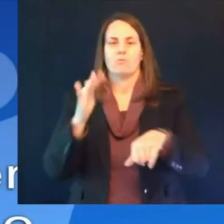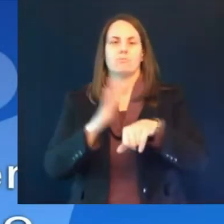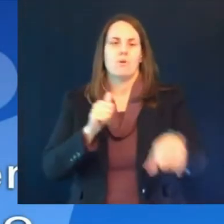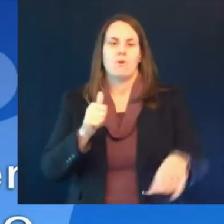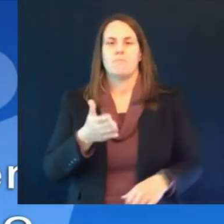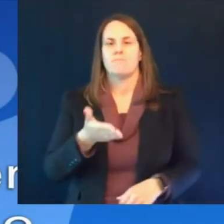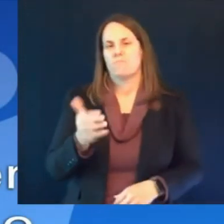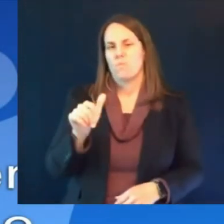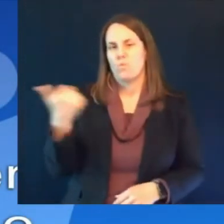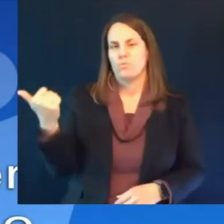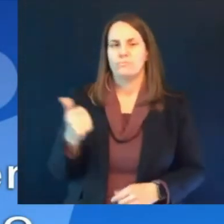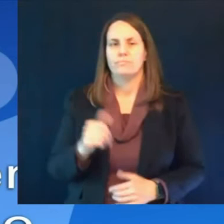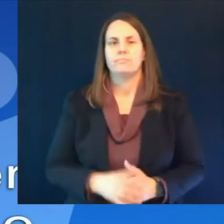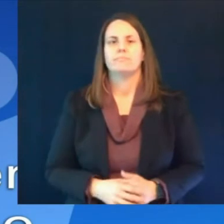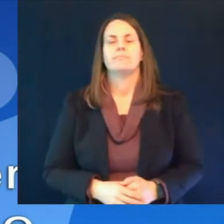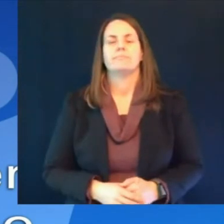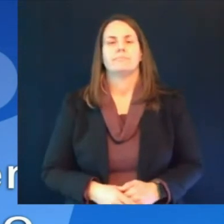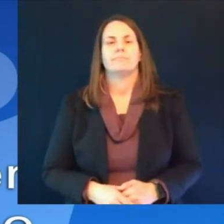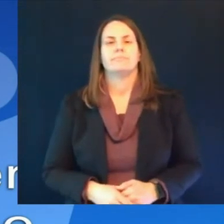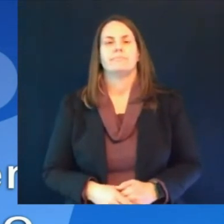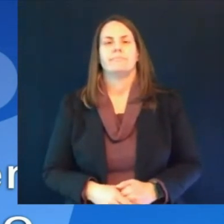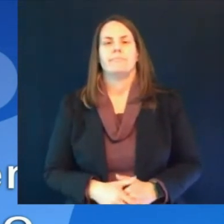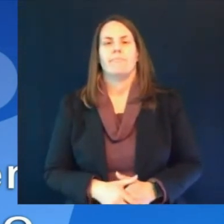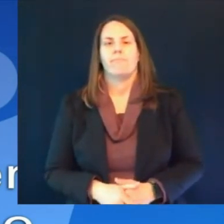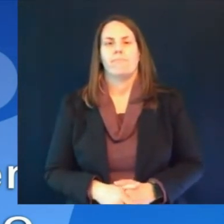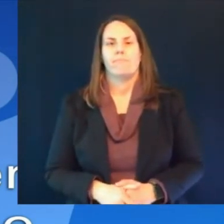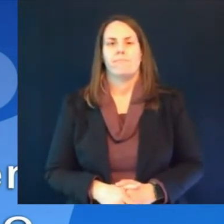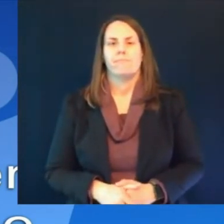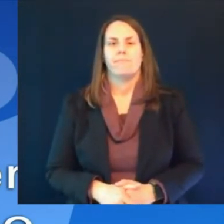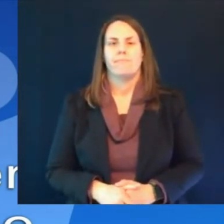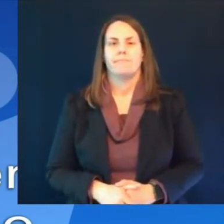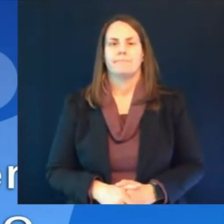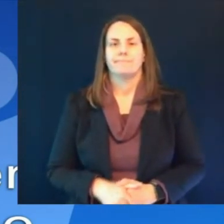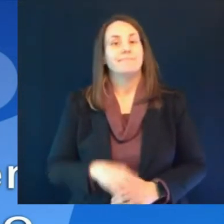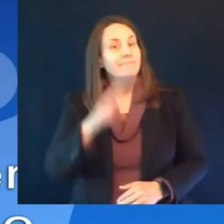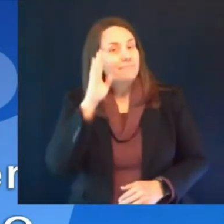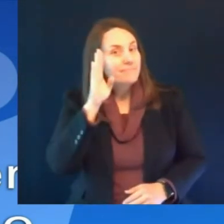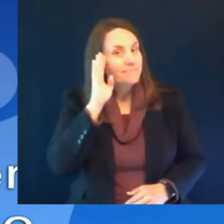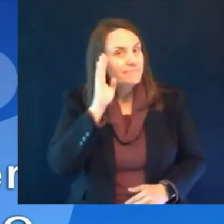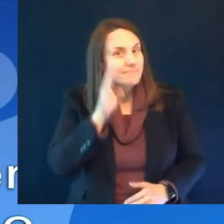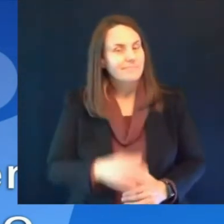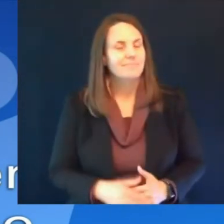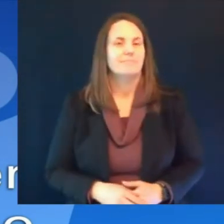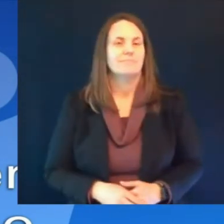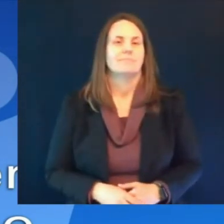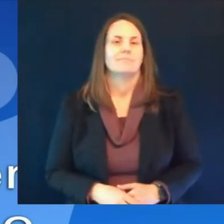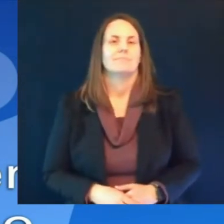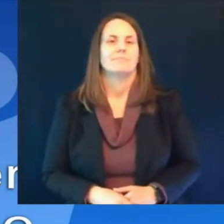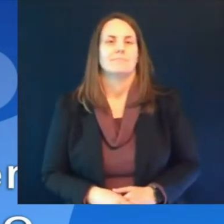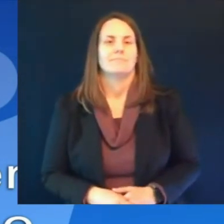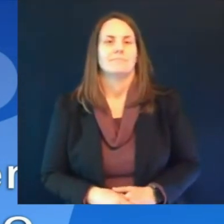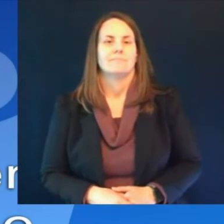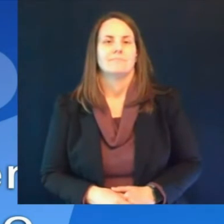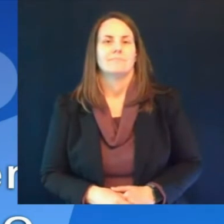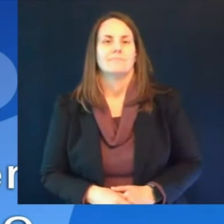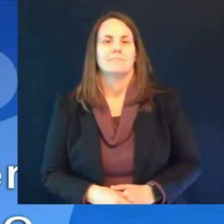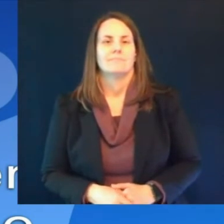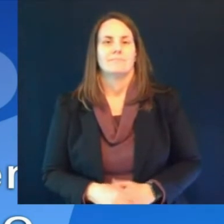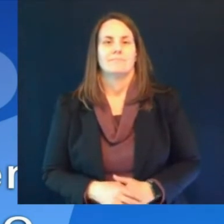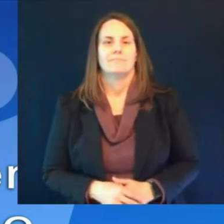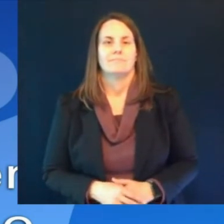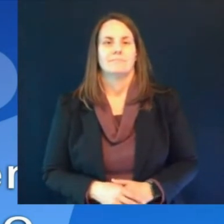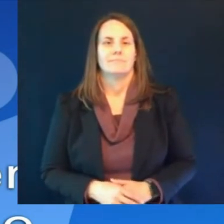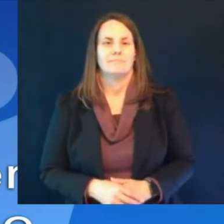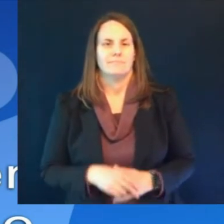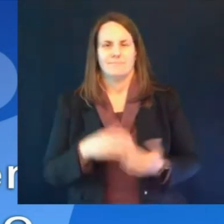danny hi i was wondering if dr westergaard or someone could kind of clarify uh when he was talking about um